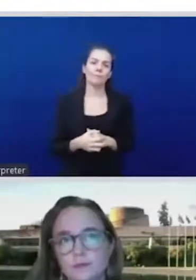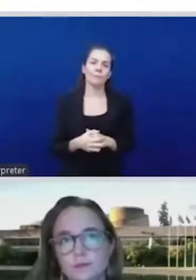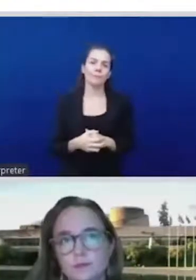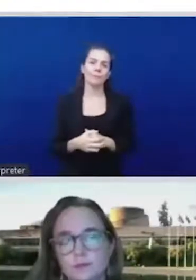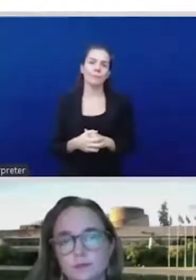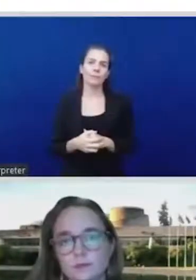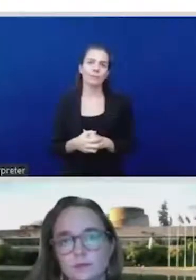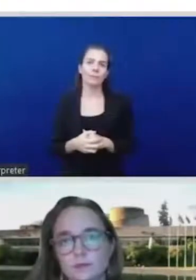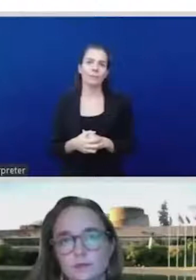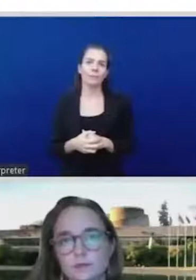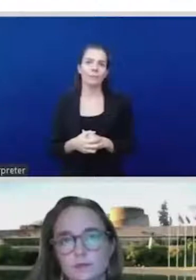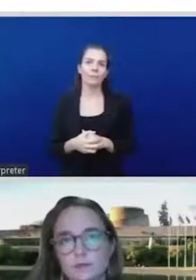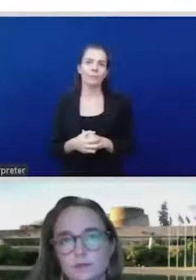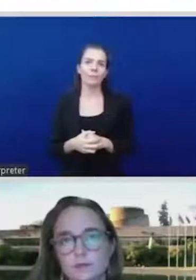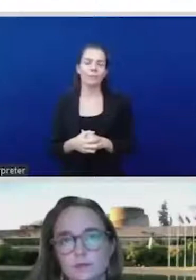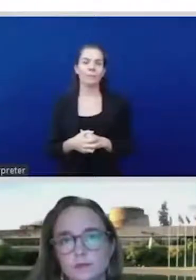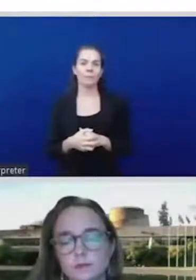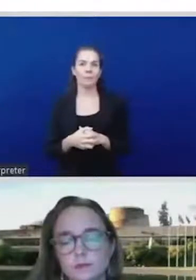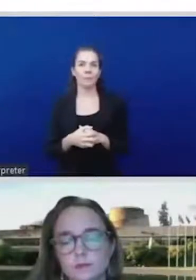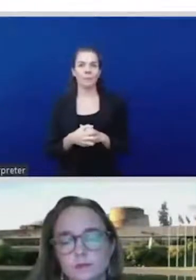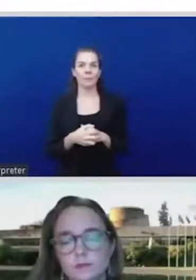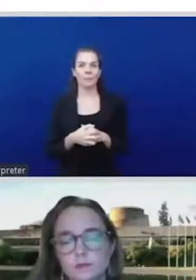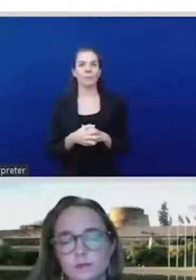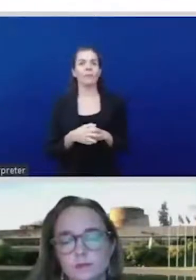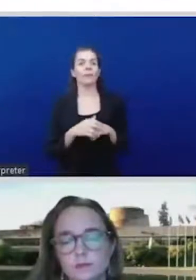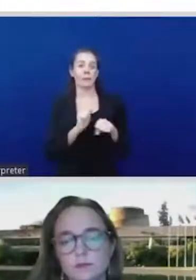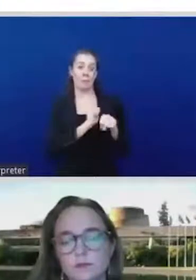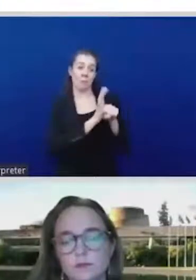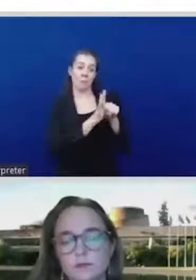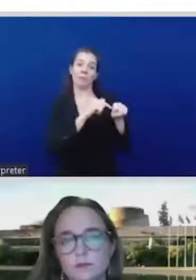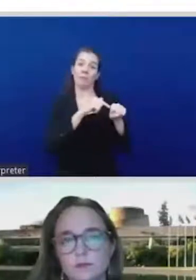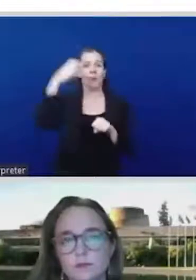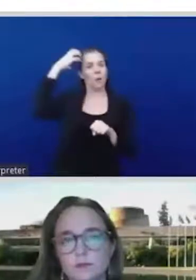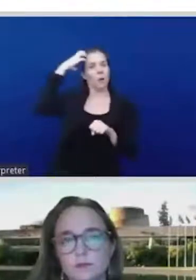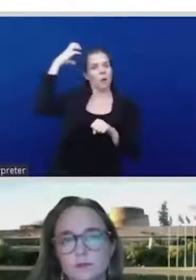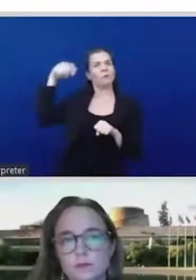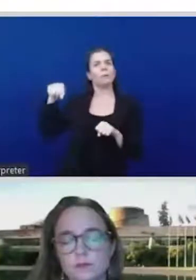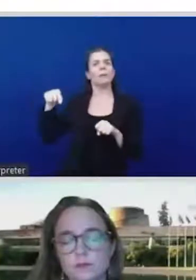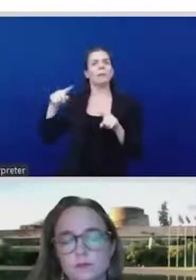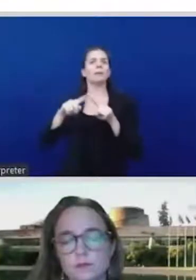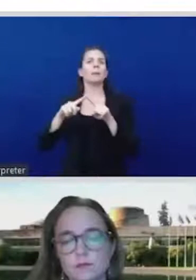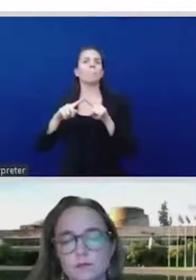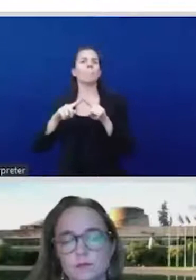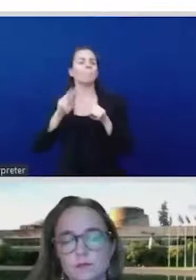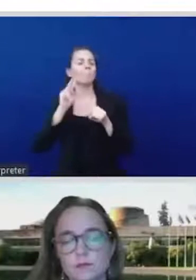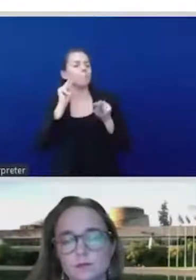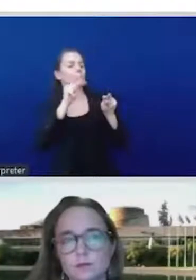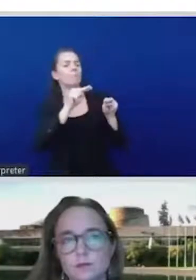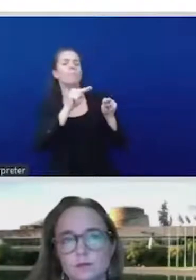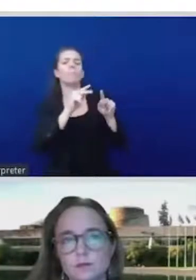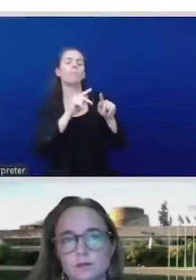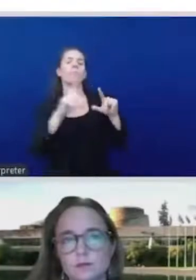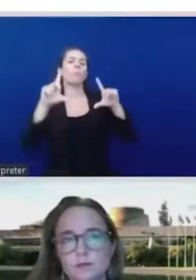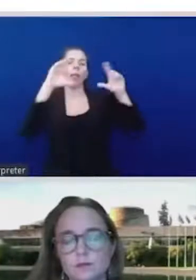reduced per capita health spending. And so we are getting, I think, extraordinary differences where the